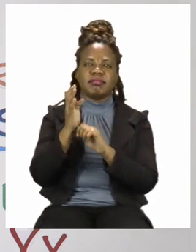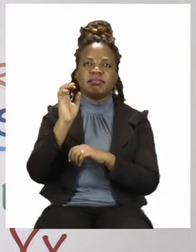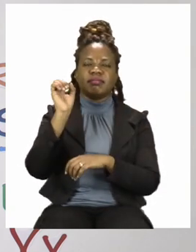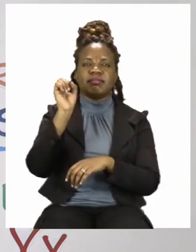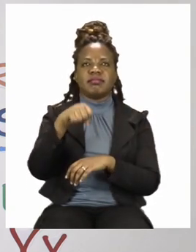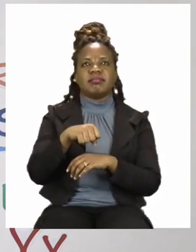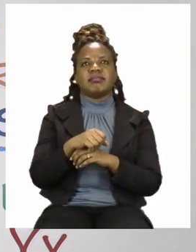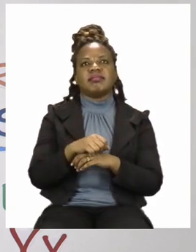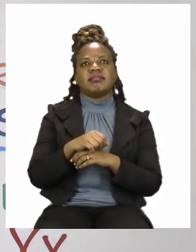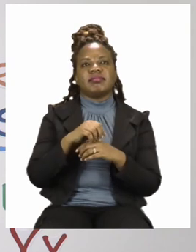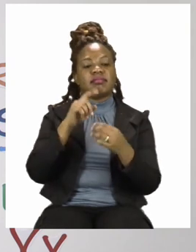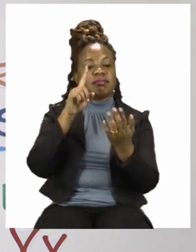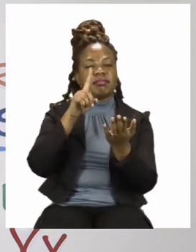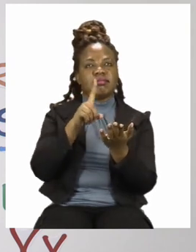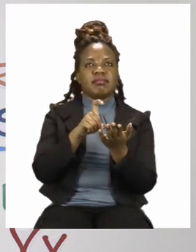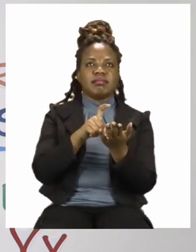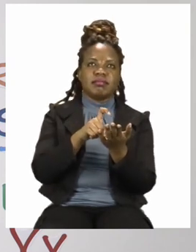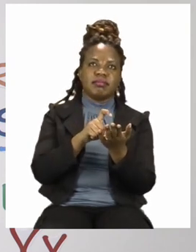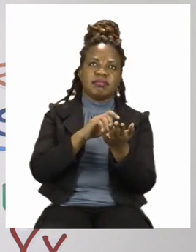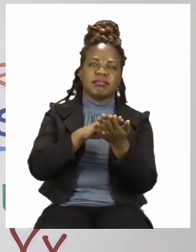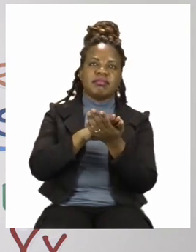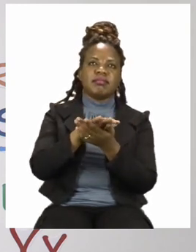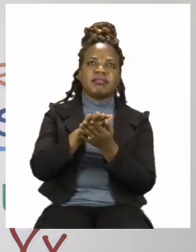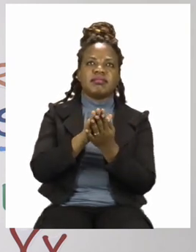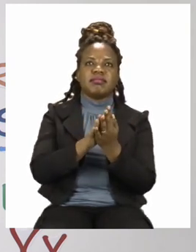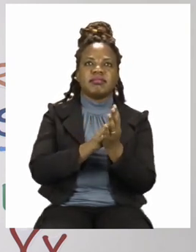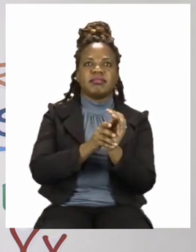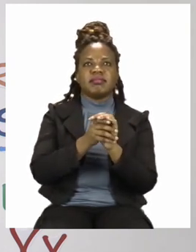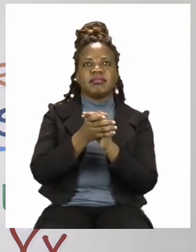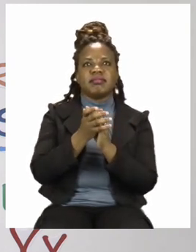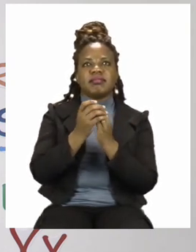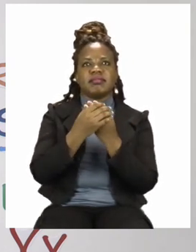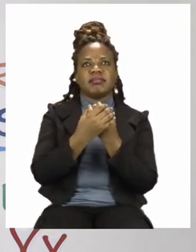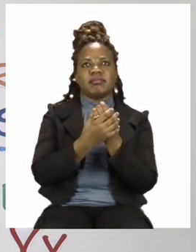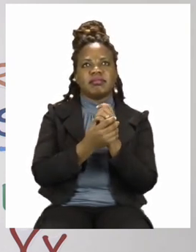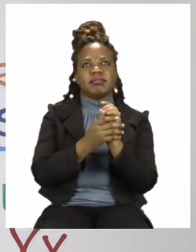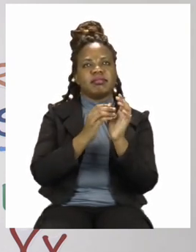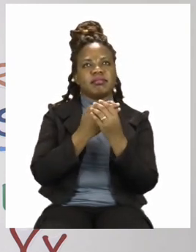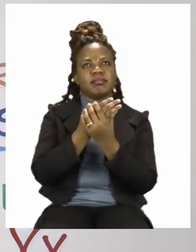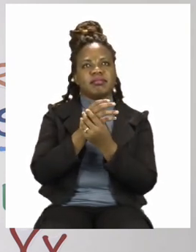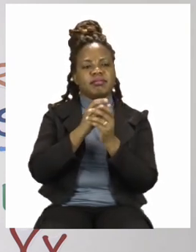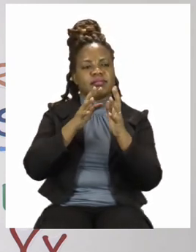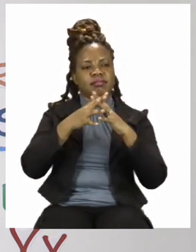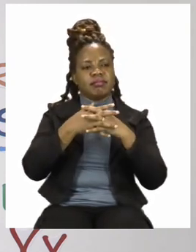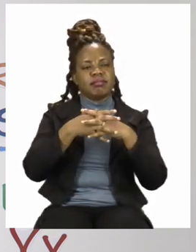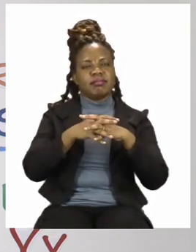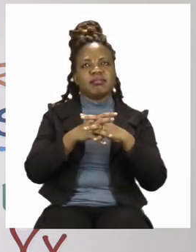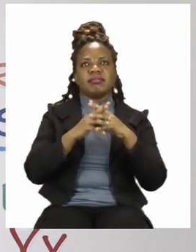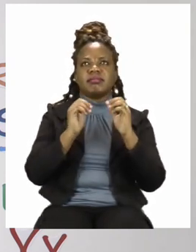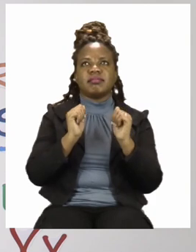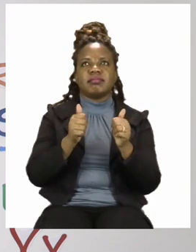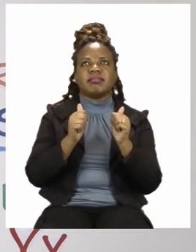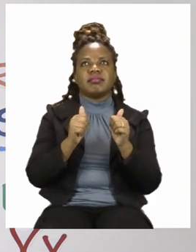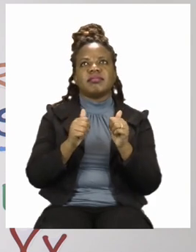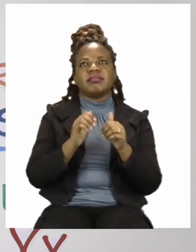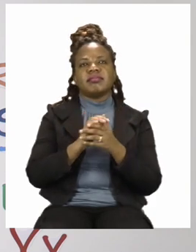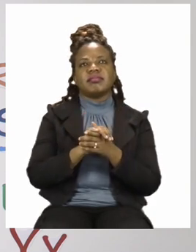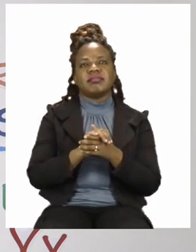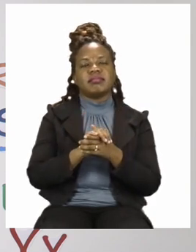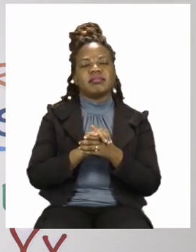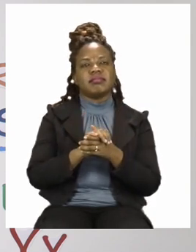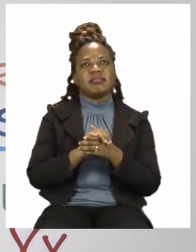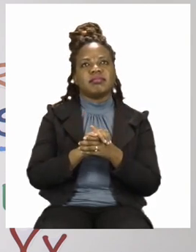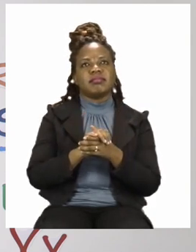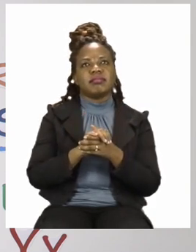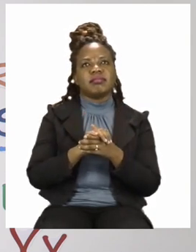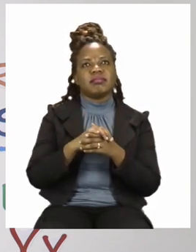sanitizer and rub our hands very generously. Remember, sanitizer is